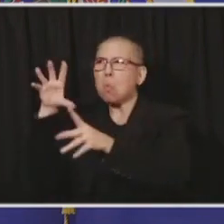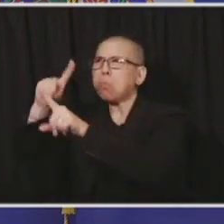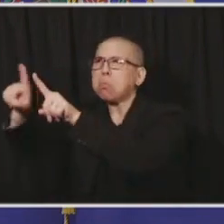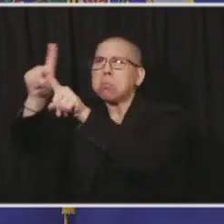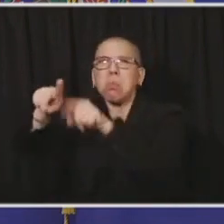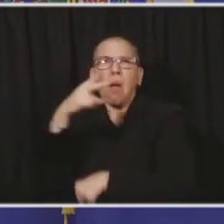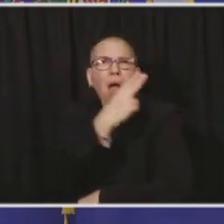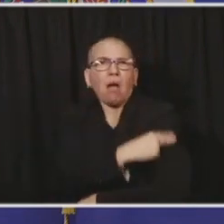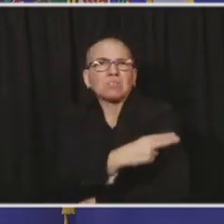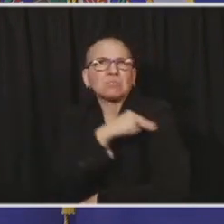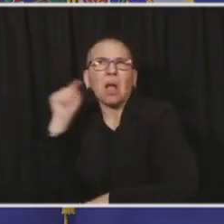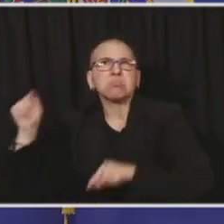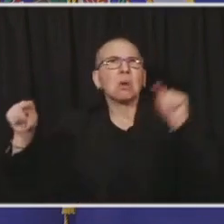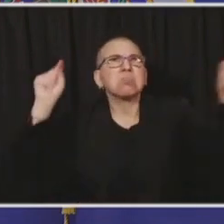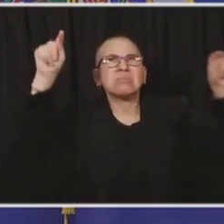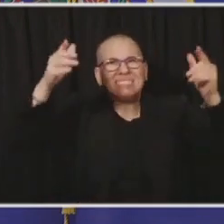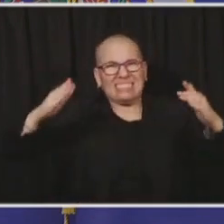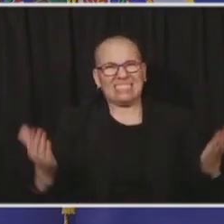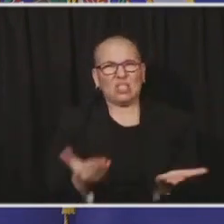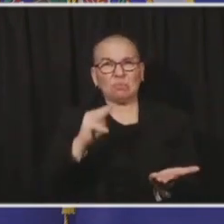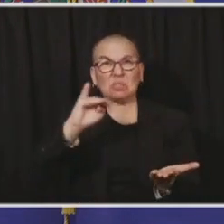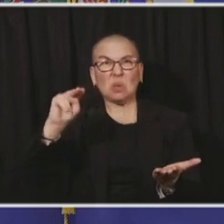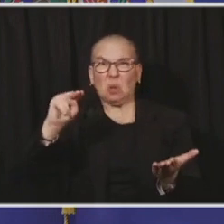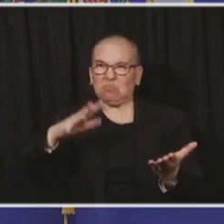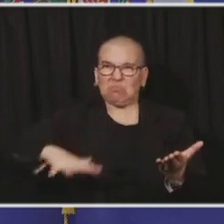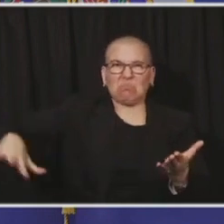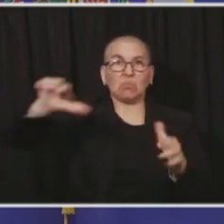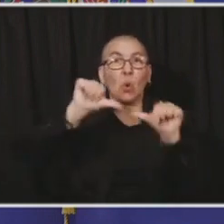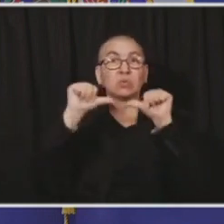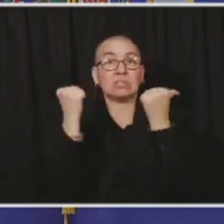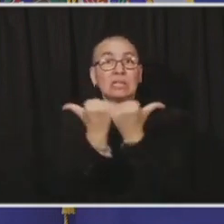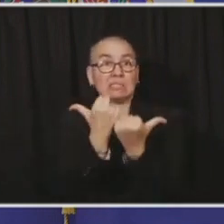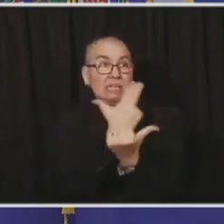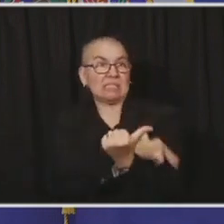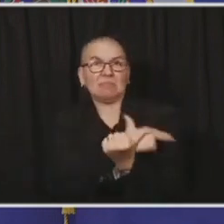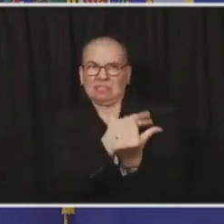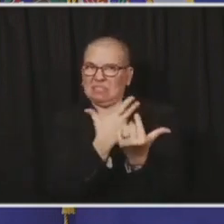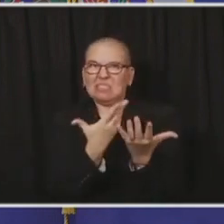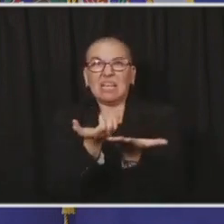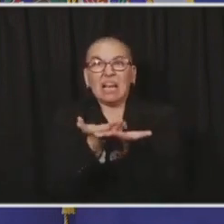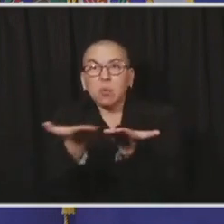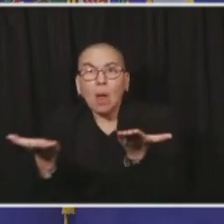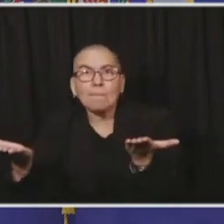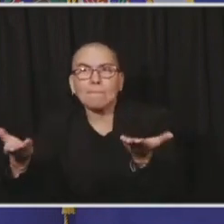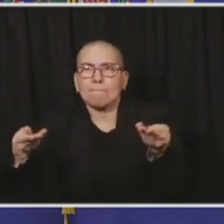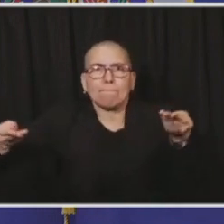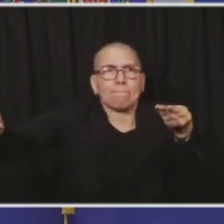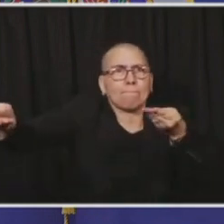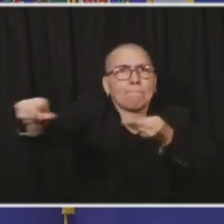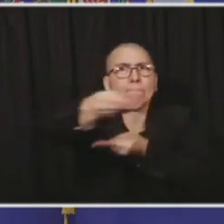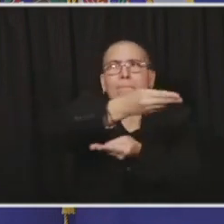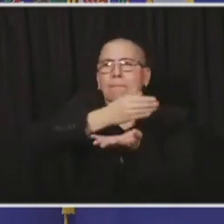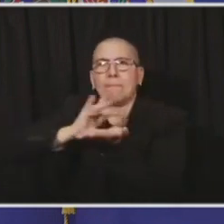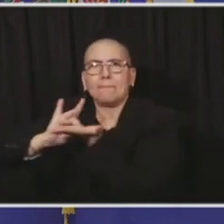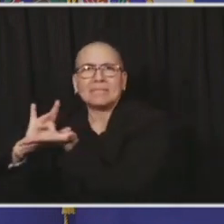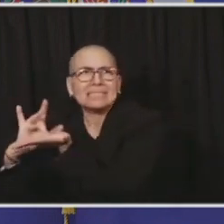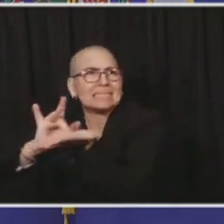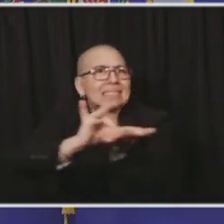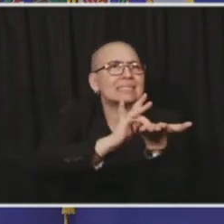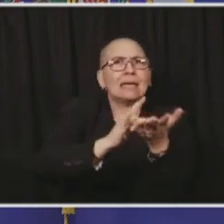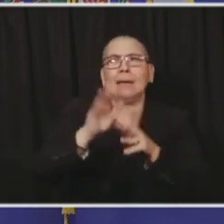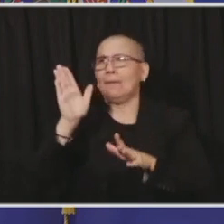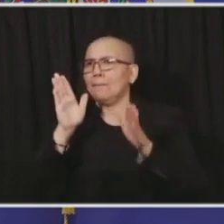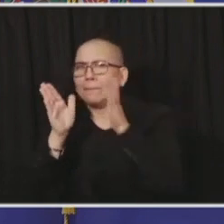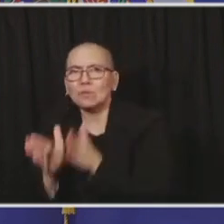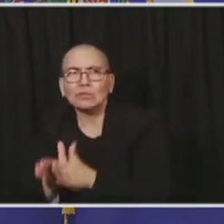as we have tried to deliver equipment, drugs, and people to take care of you, the citizens of